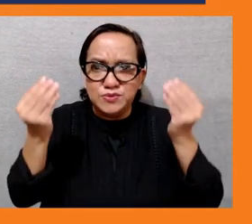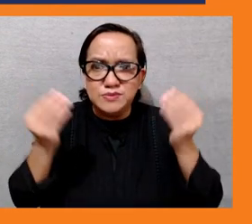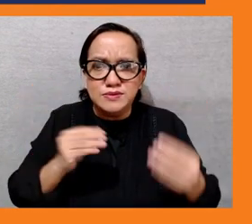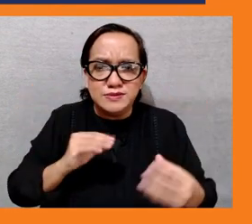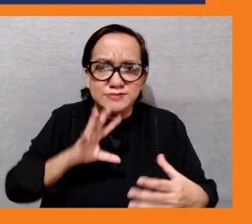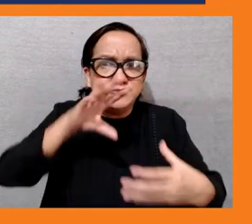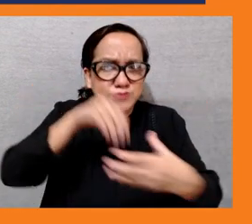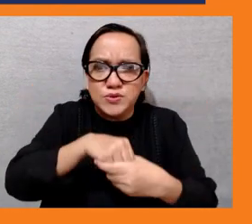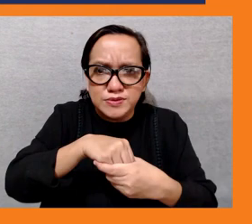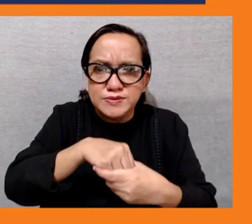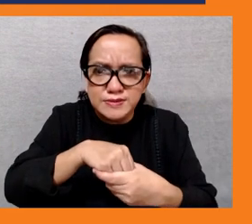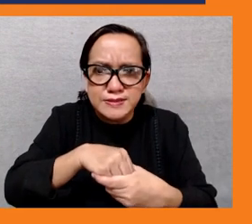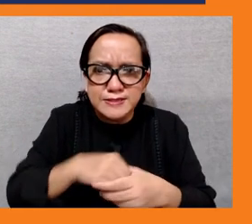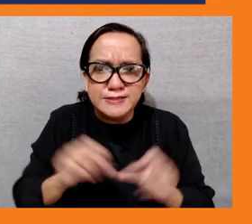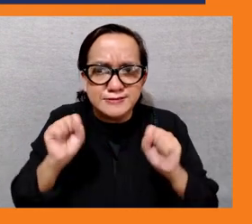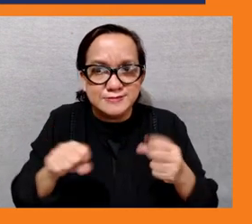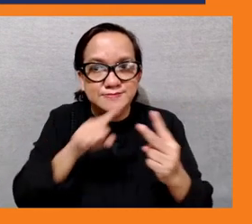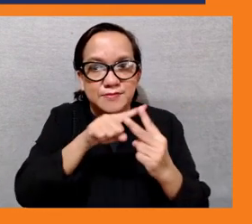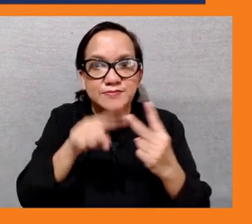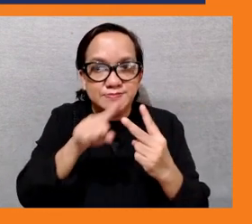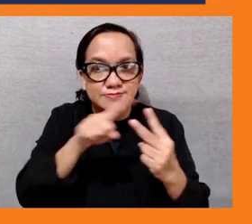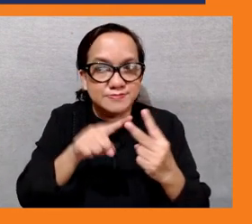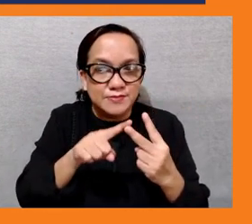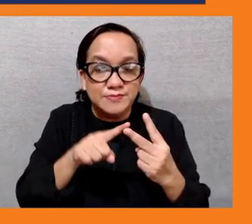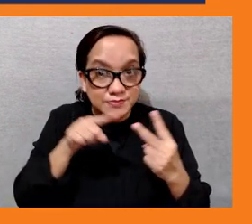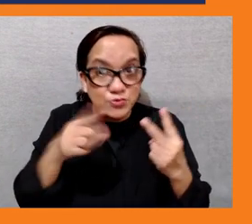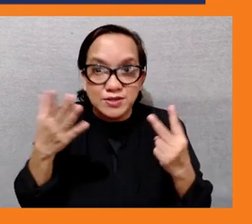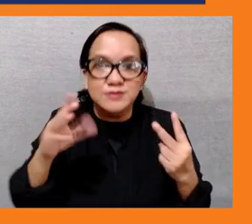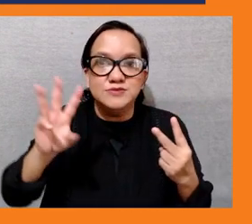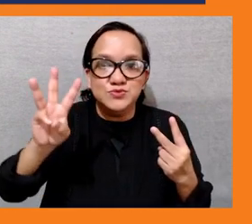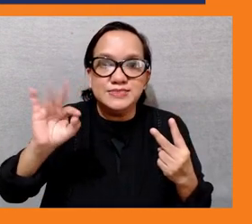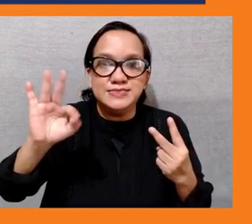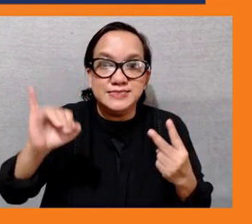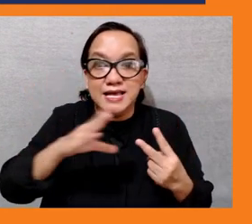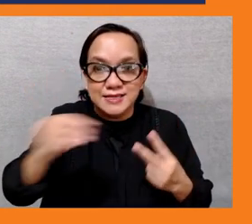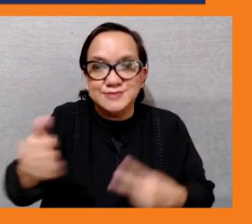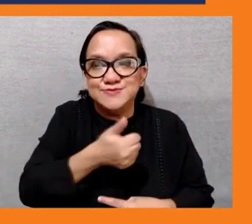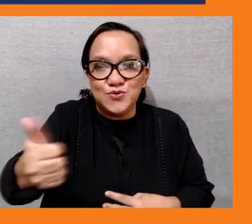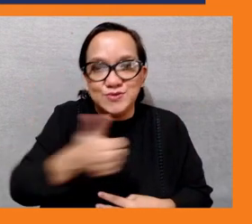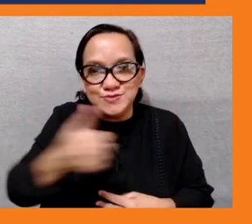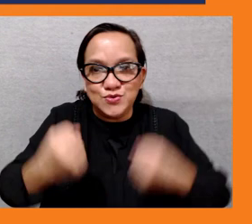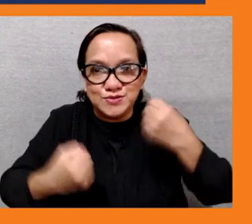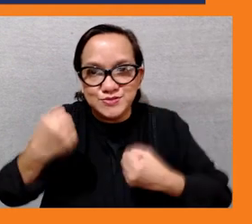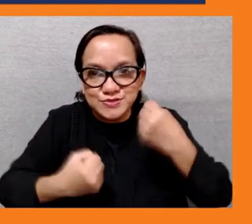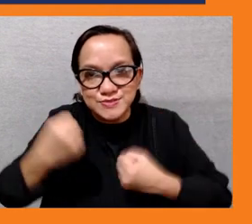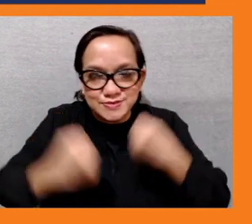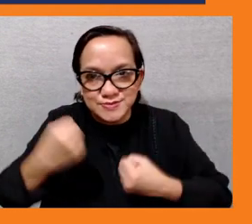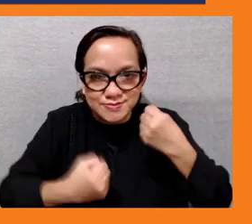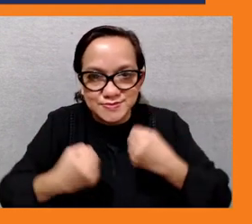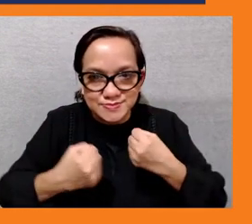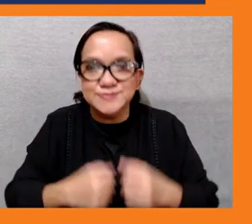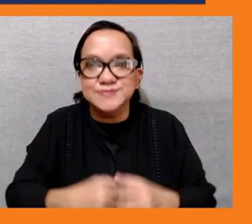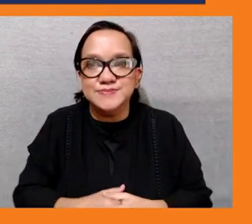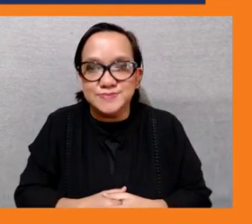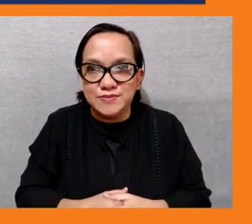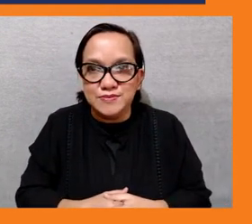and i think on on the practical note is that um if uh because when we work with the rural communities especially in the outer